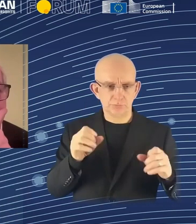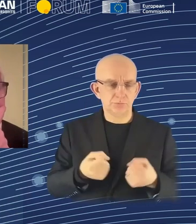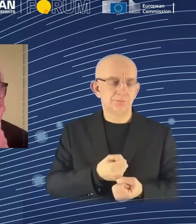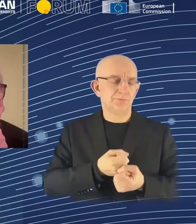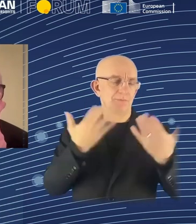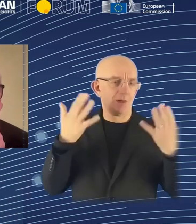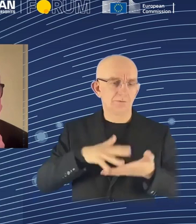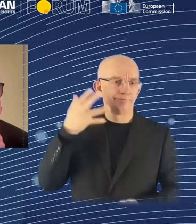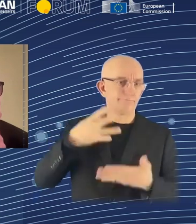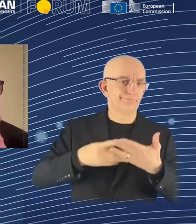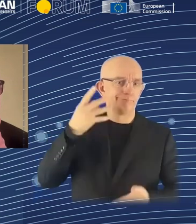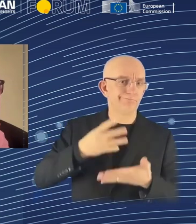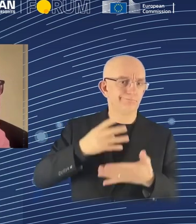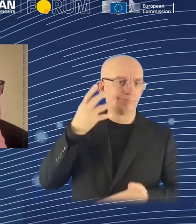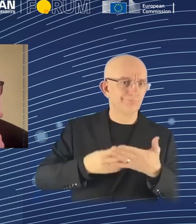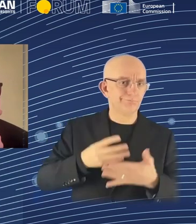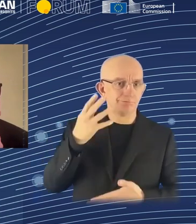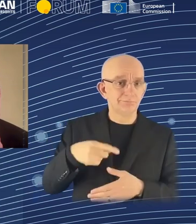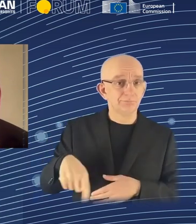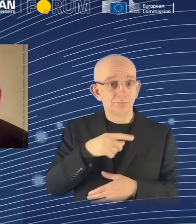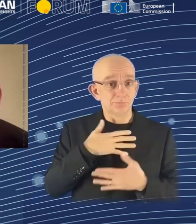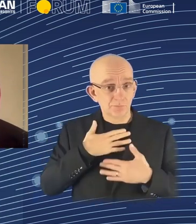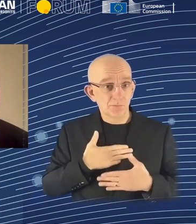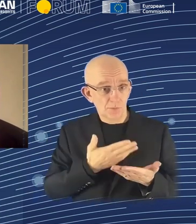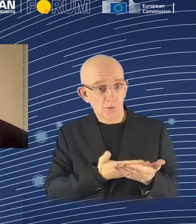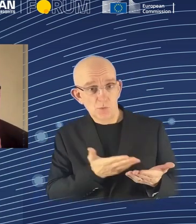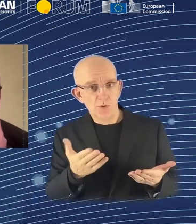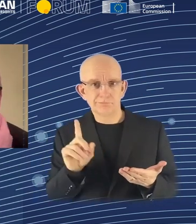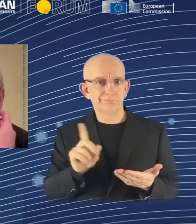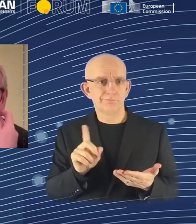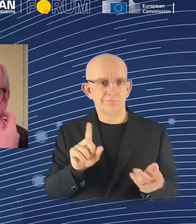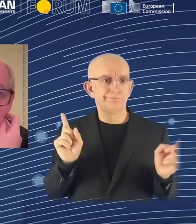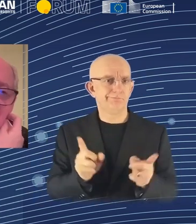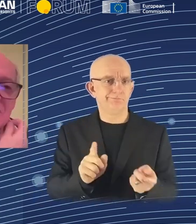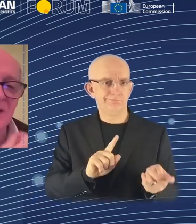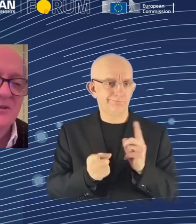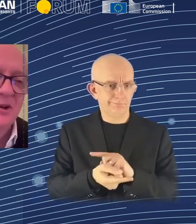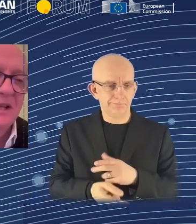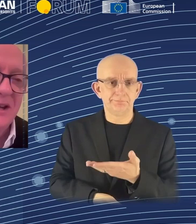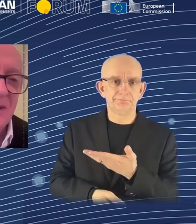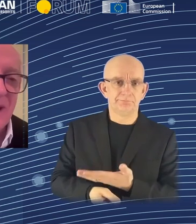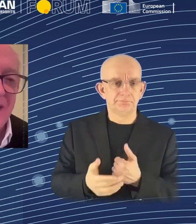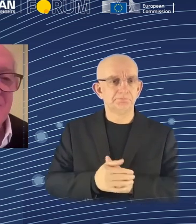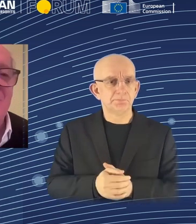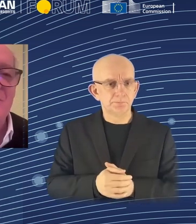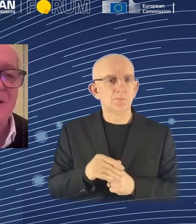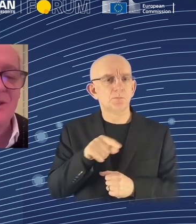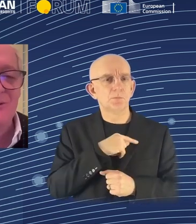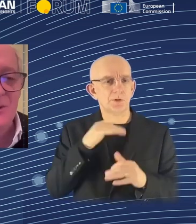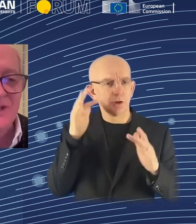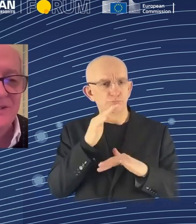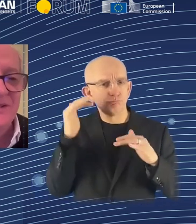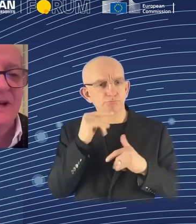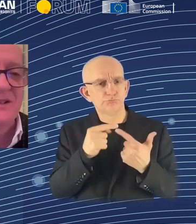Next. Next. We also see a lot of wishful thinking, which I'm showing here in pink through the